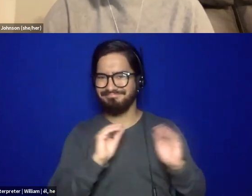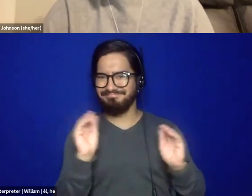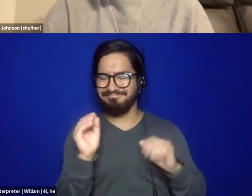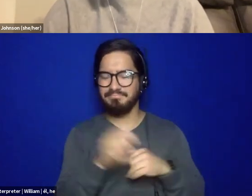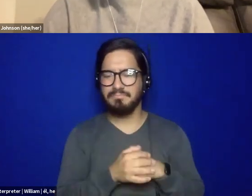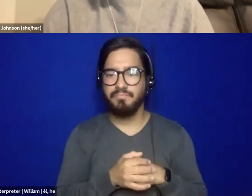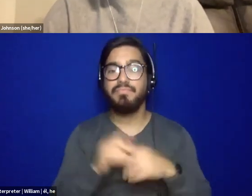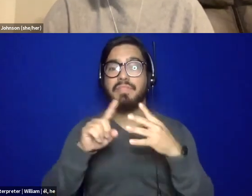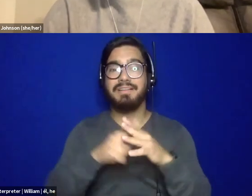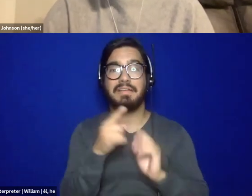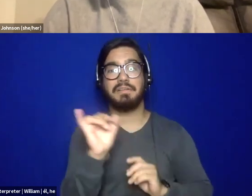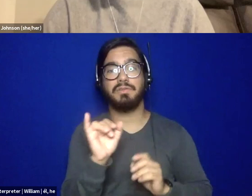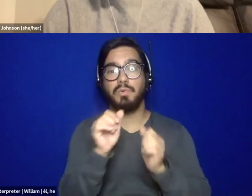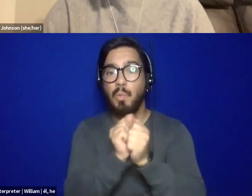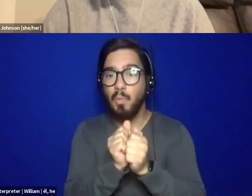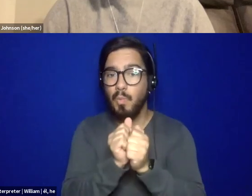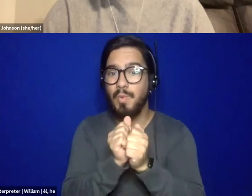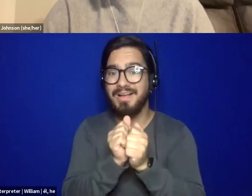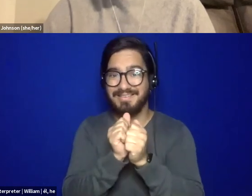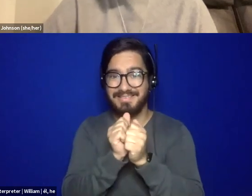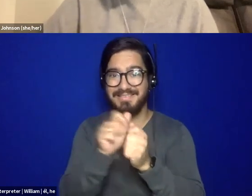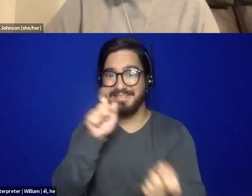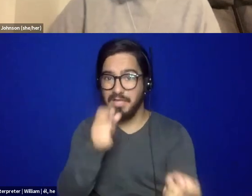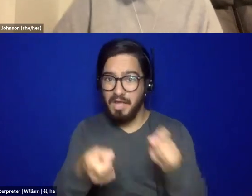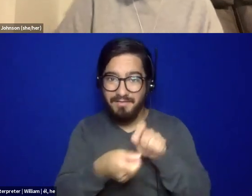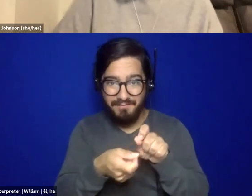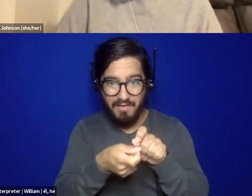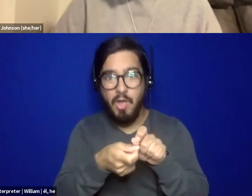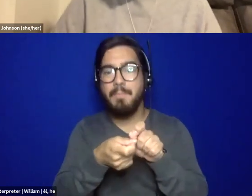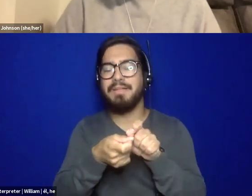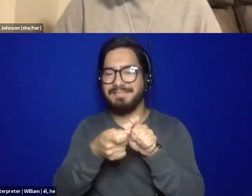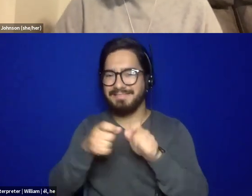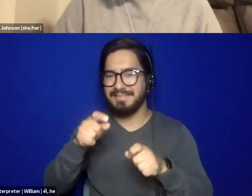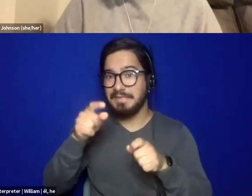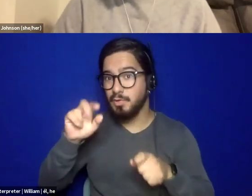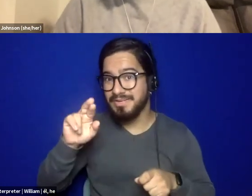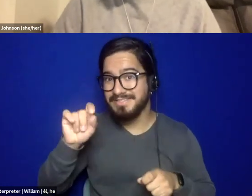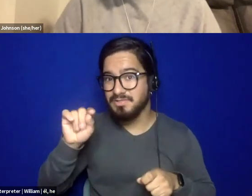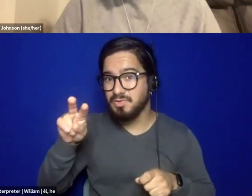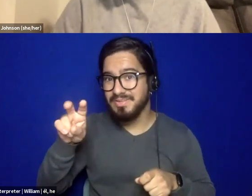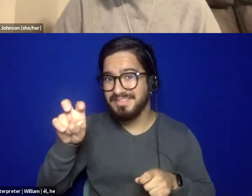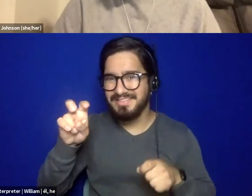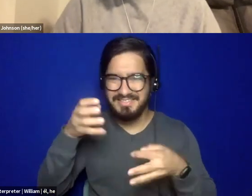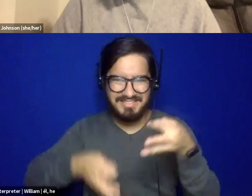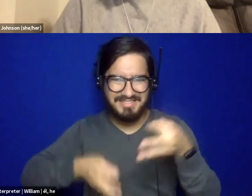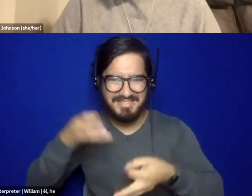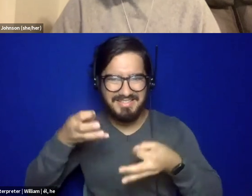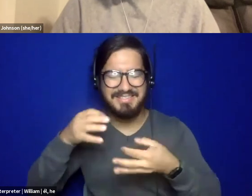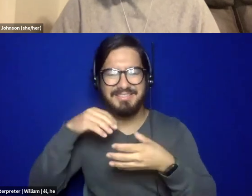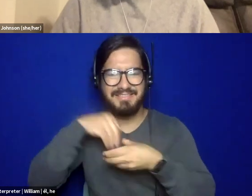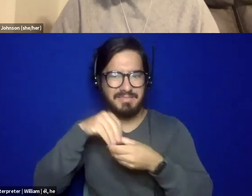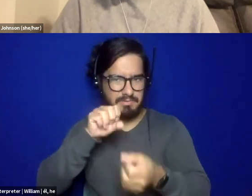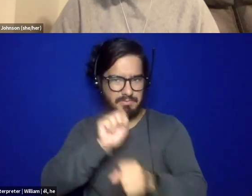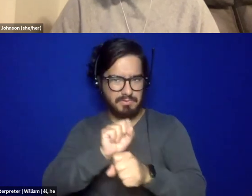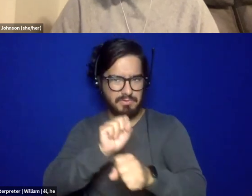and transformative justice, um, restorative justice within my job, because most, most of the time restorative justice